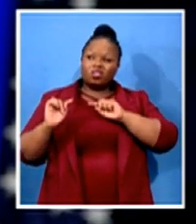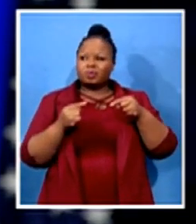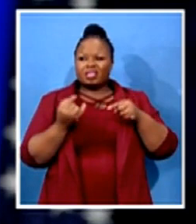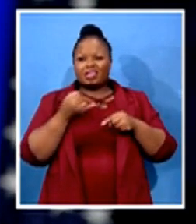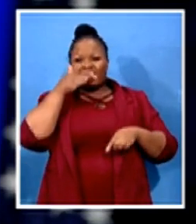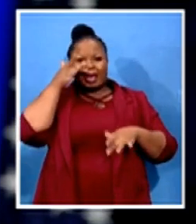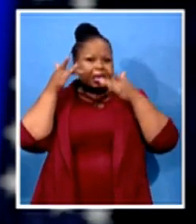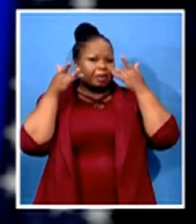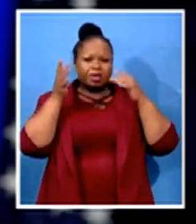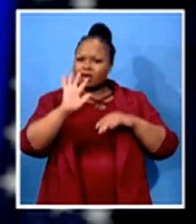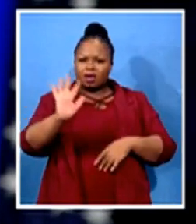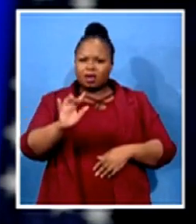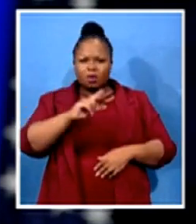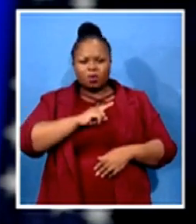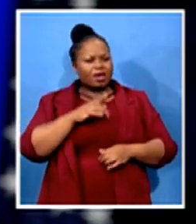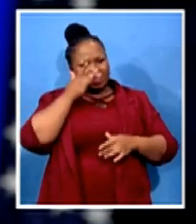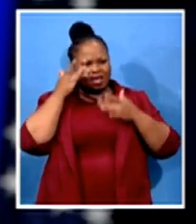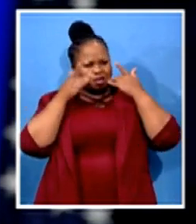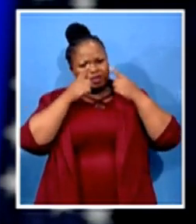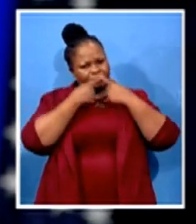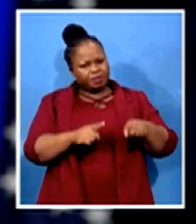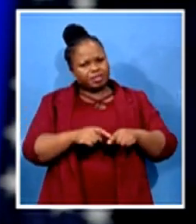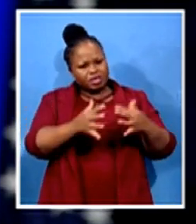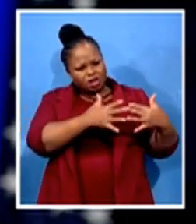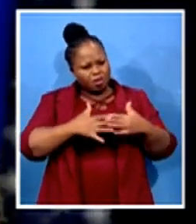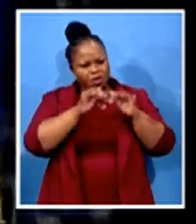enemies. They are Americans. They are Americans.